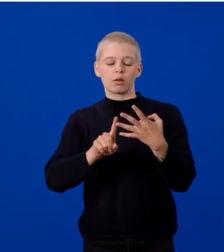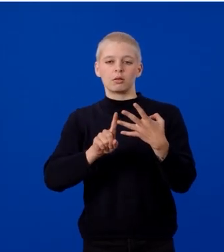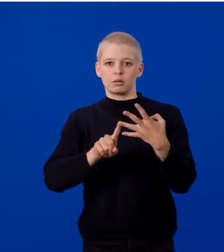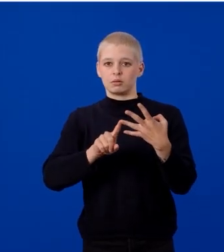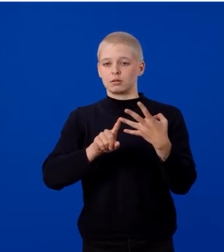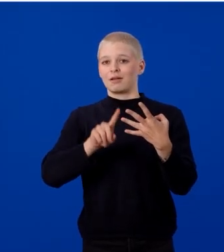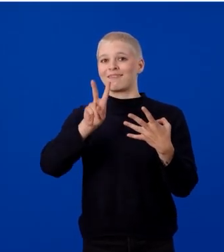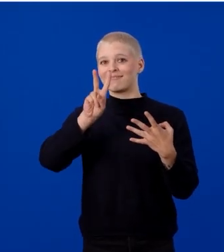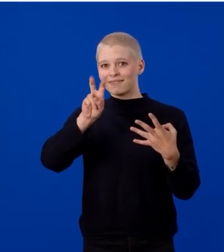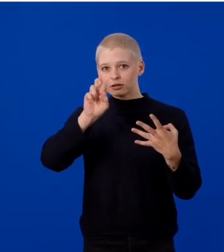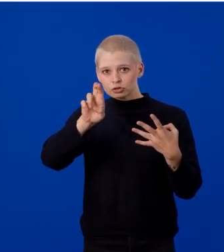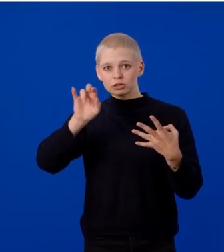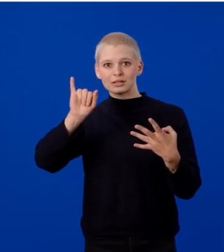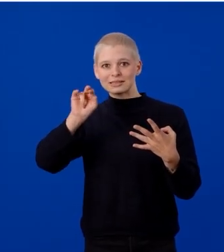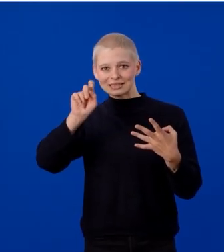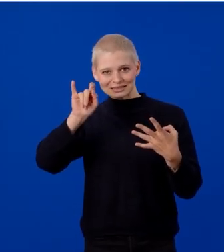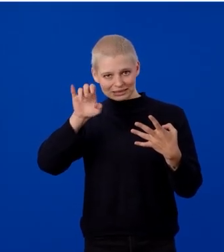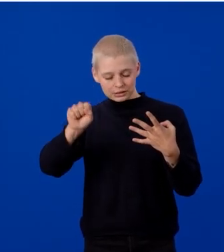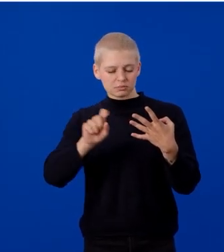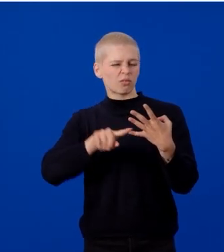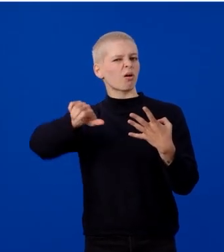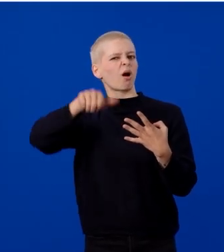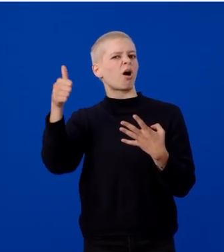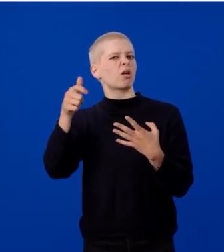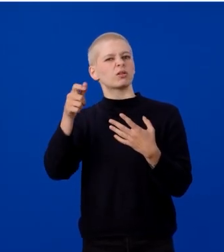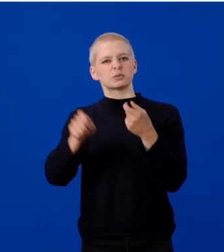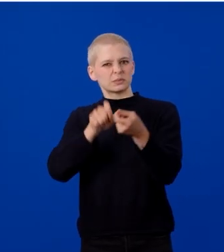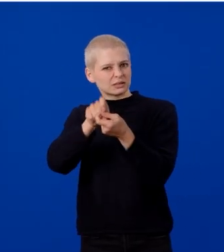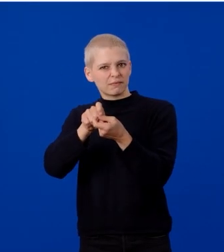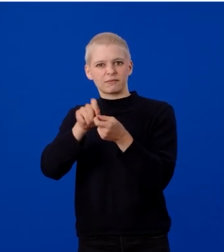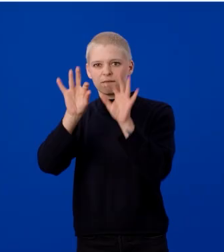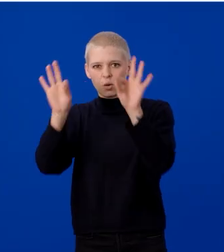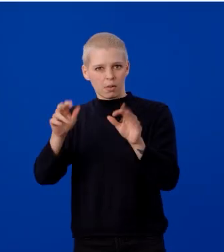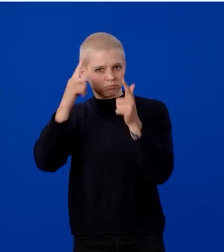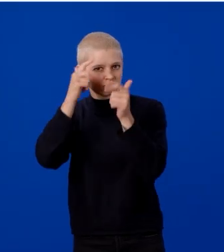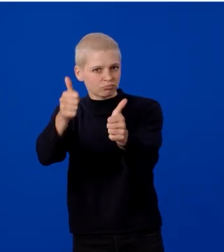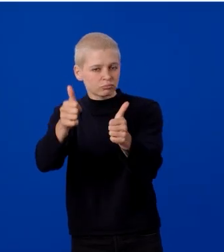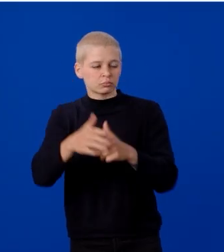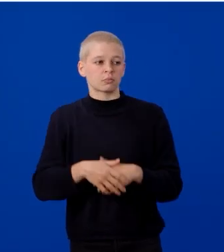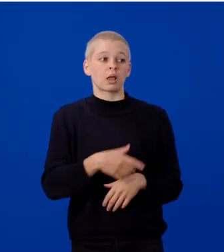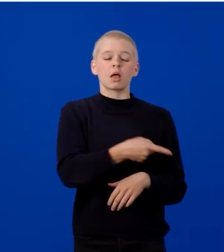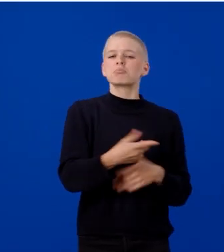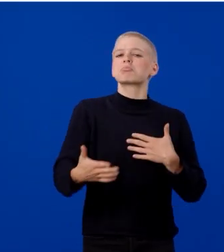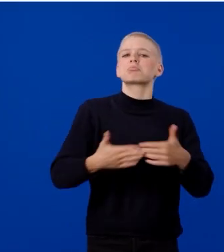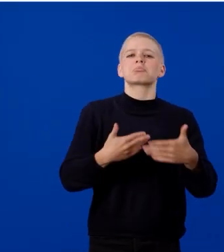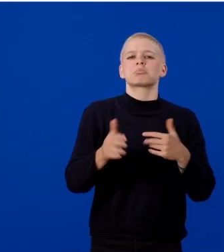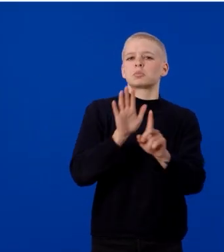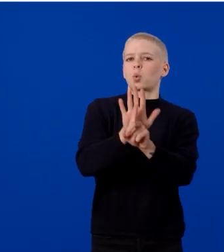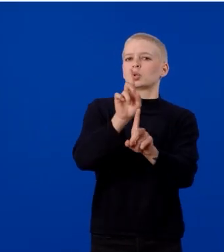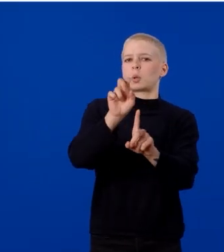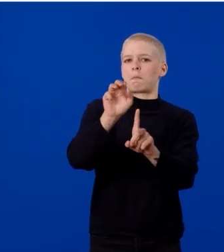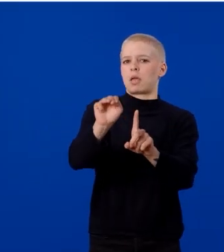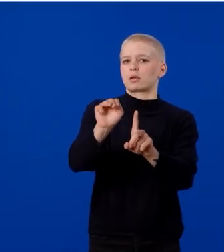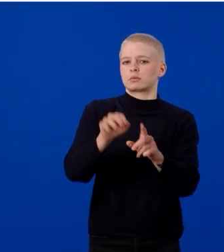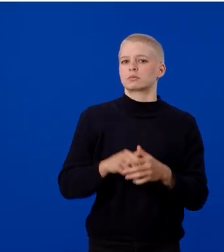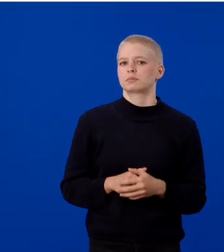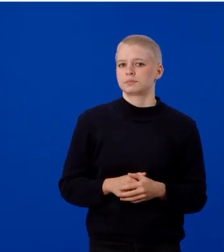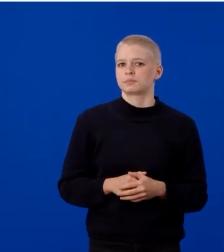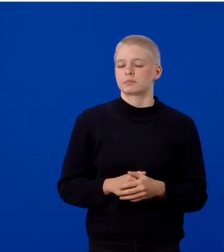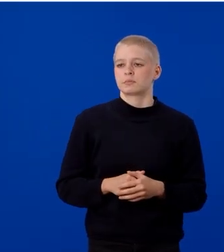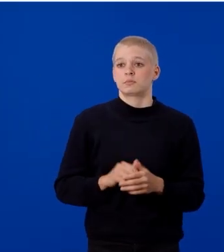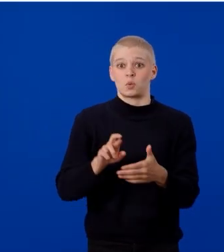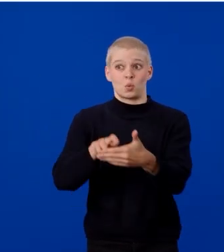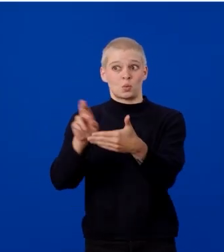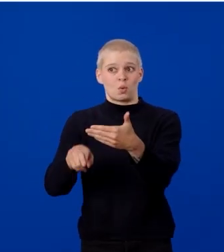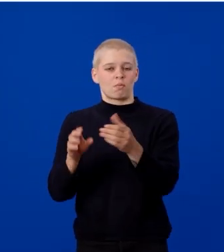any custom format. And it's domain agnostic. The result, faster time